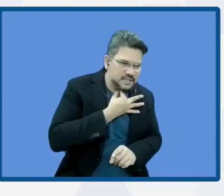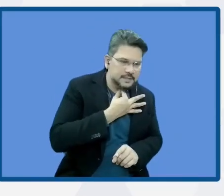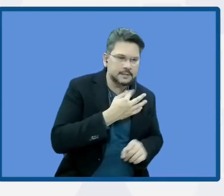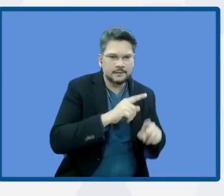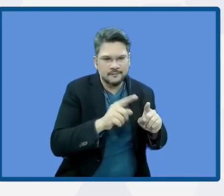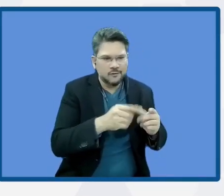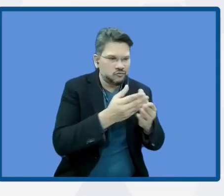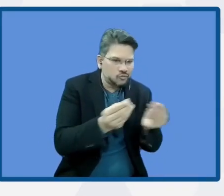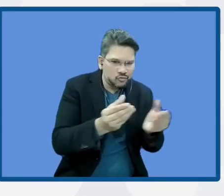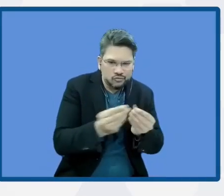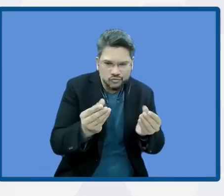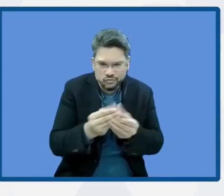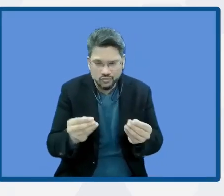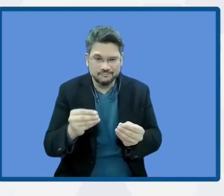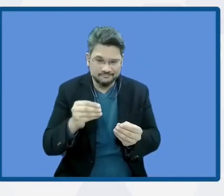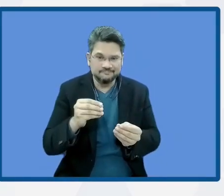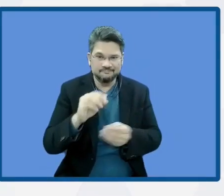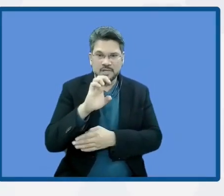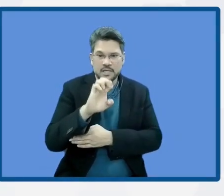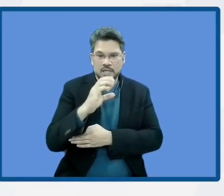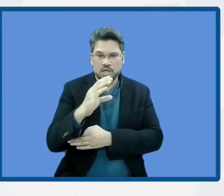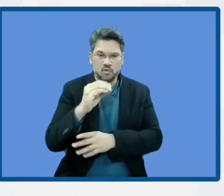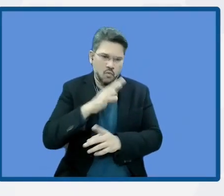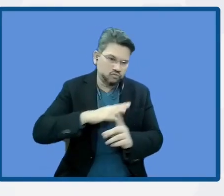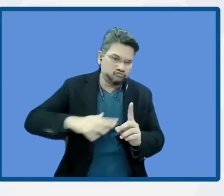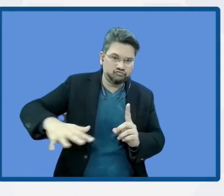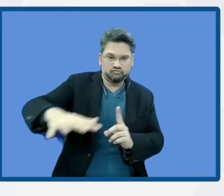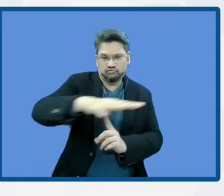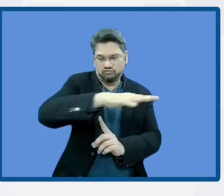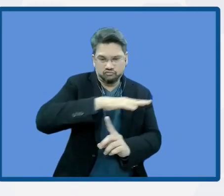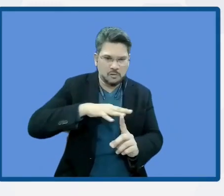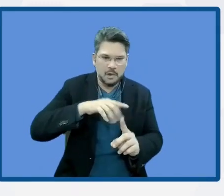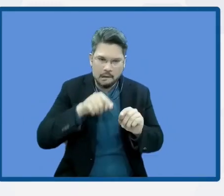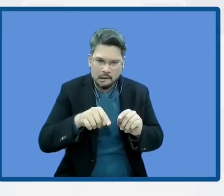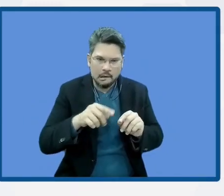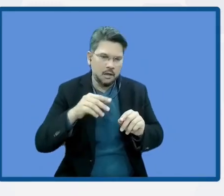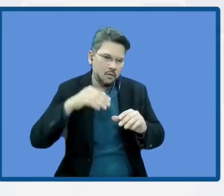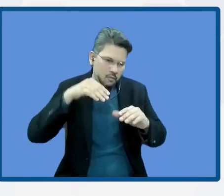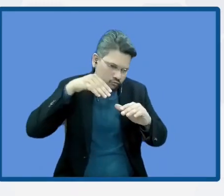could be more economic and